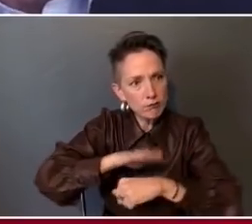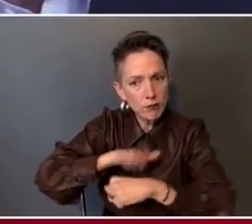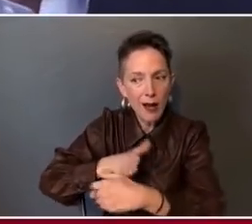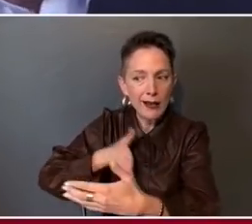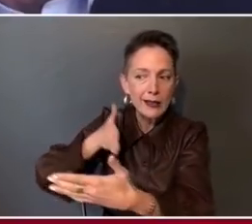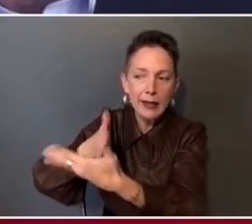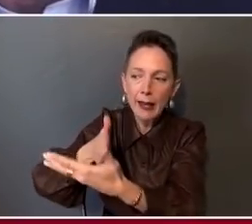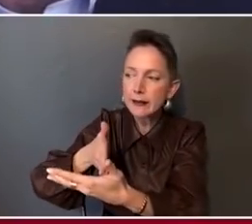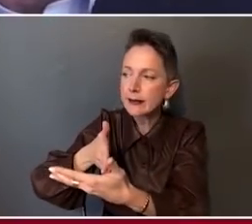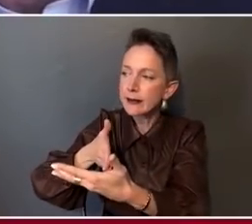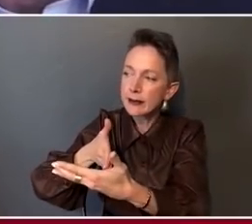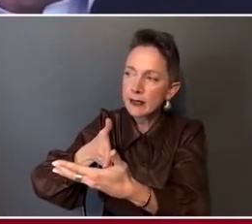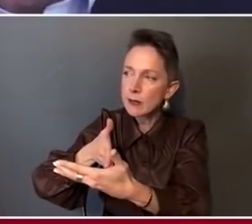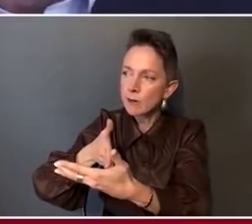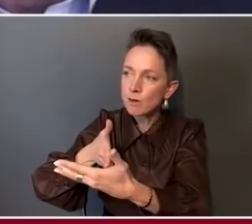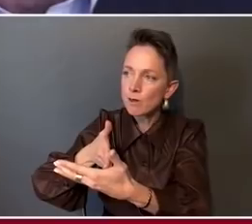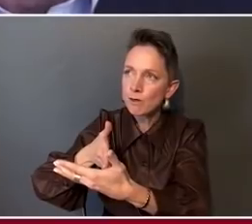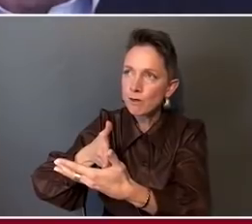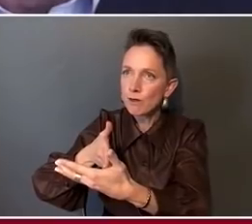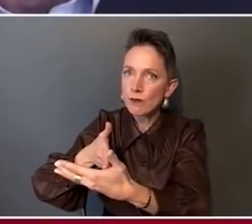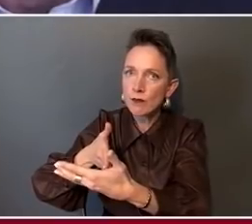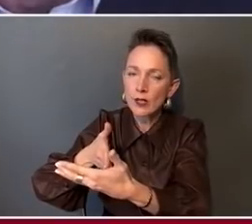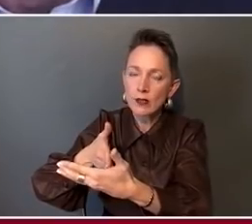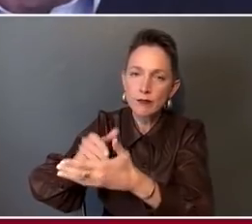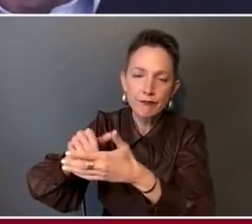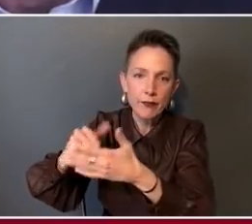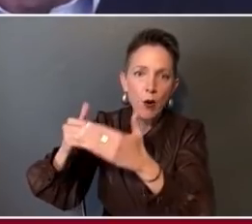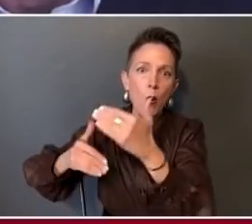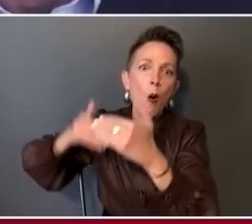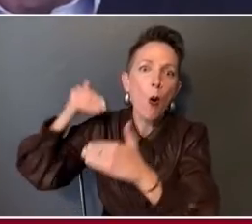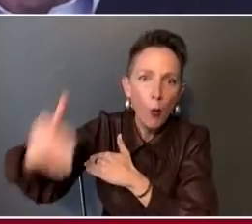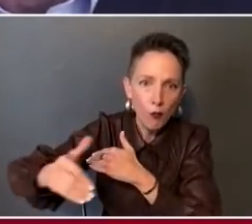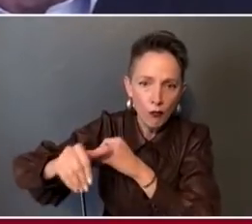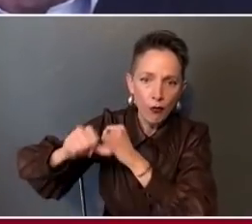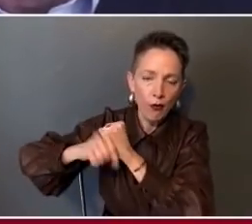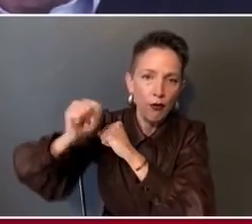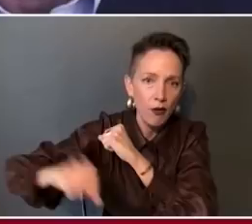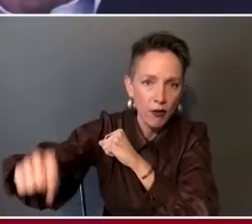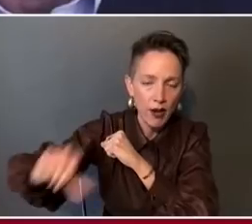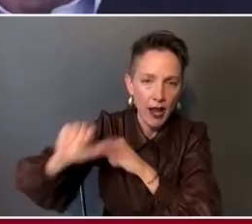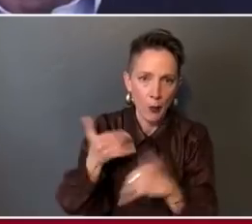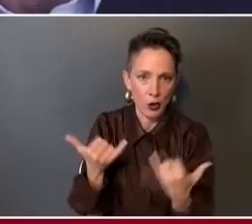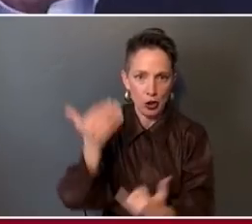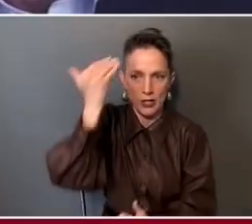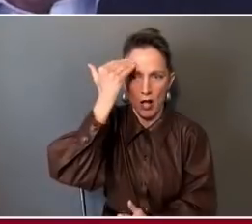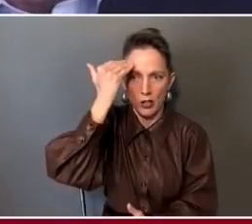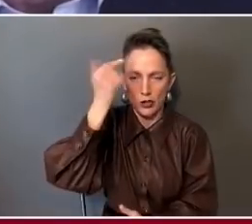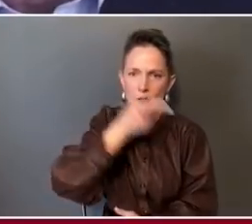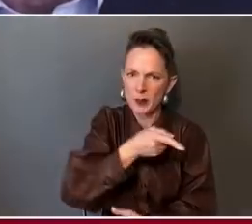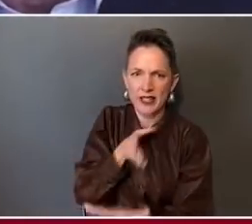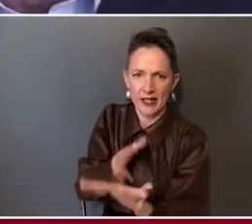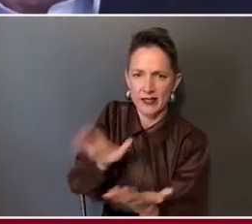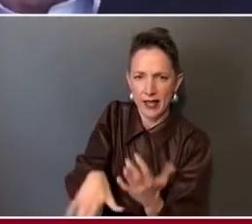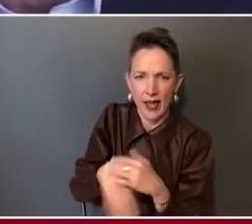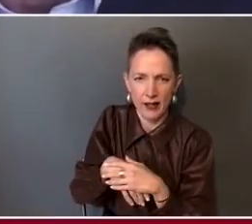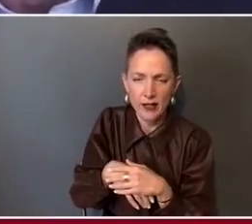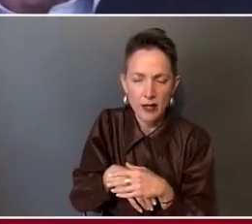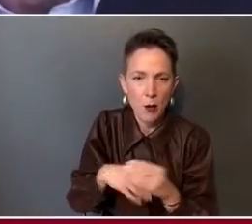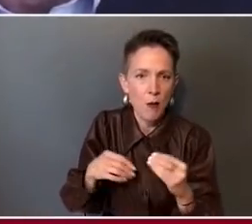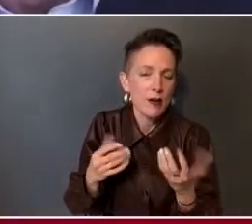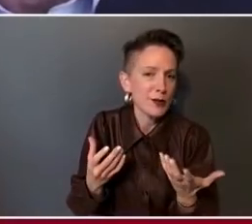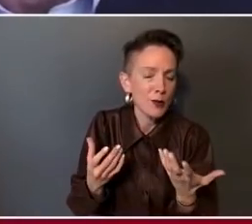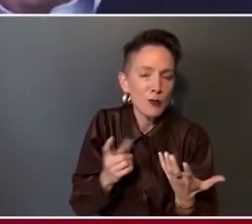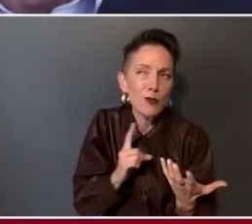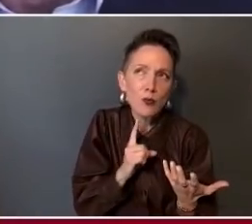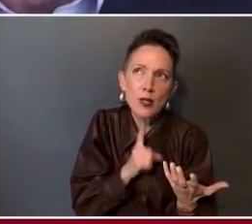overstating of our current knowledge, more so than any prediction on what might happen next.